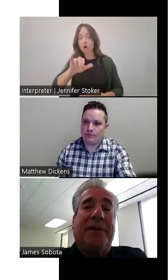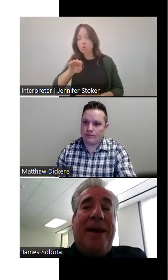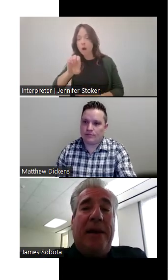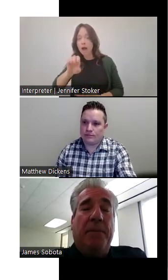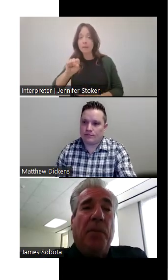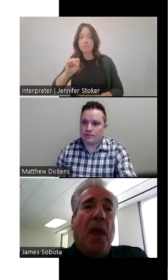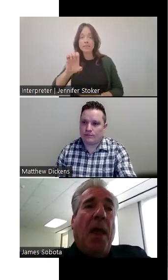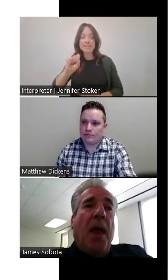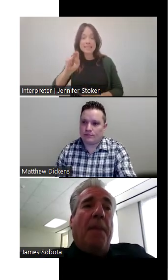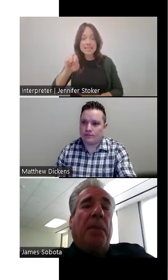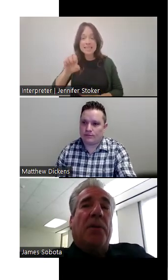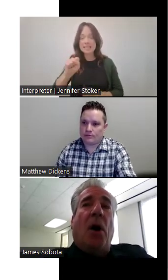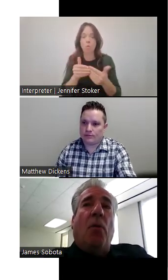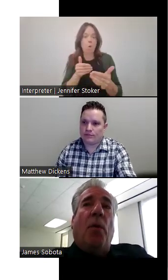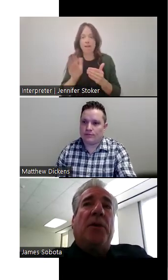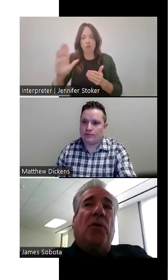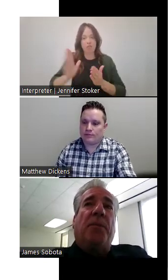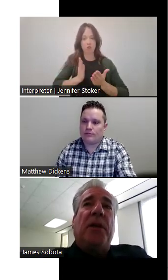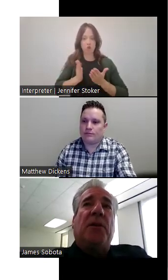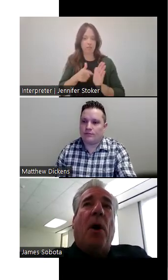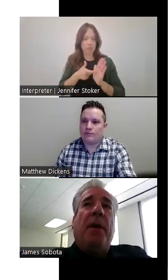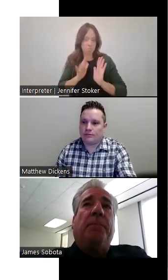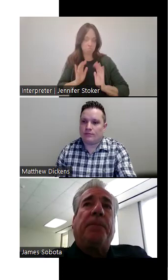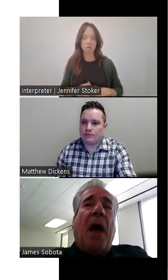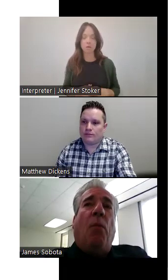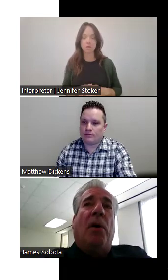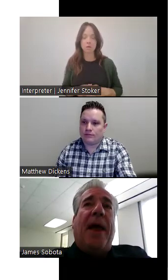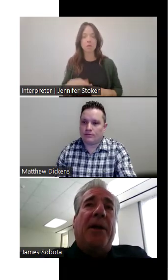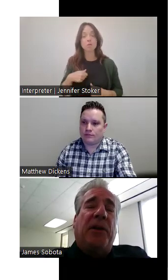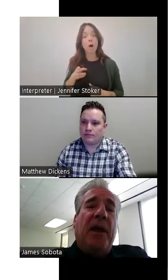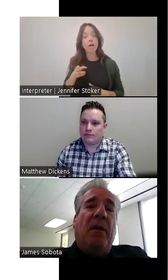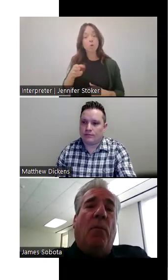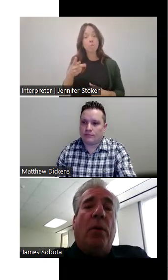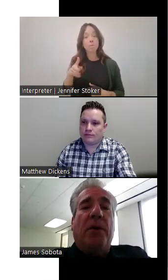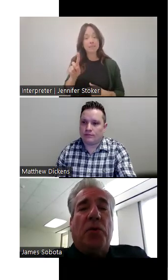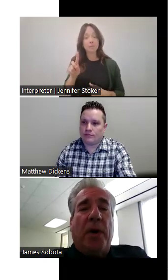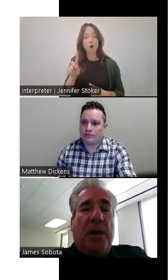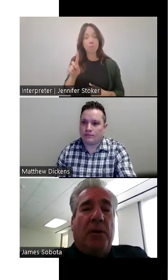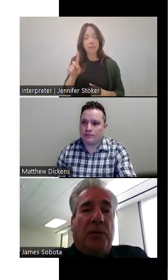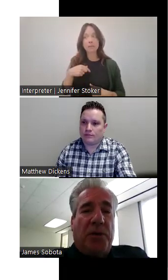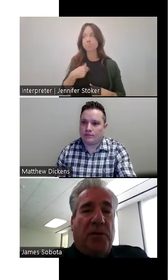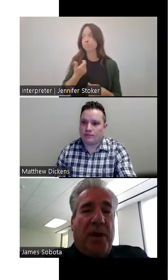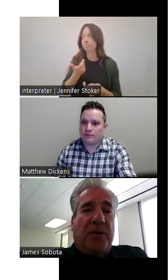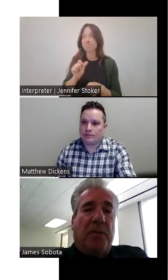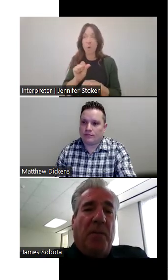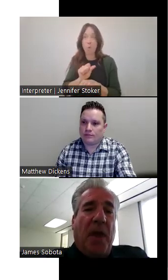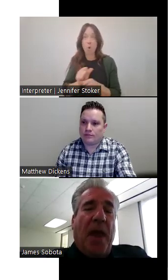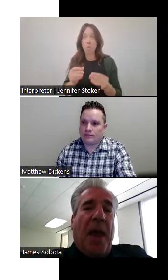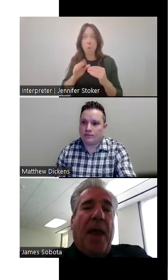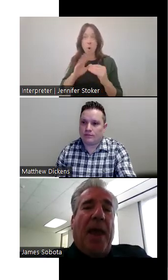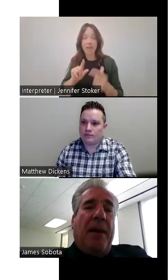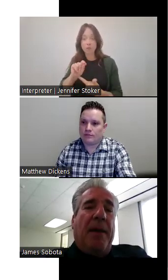police service needed. So when I joined the police department, I worked actually more than 20 years on the streets.